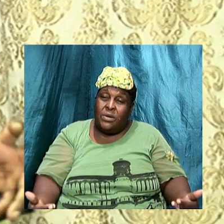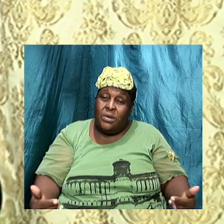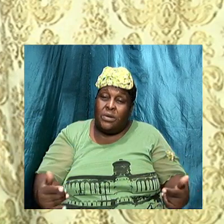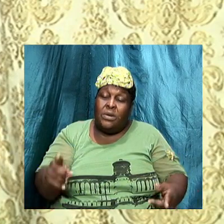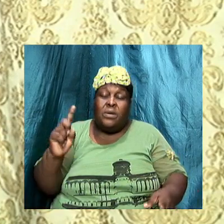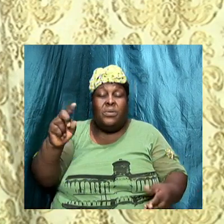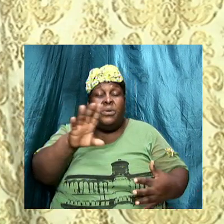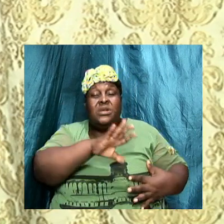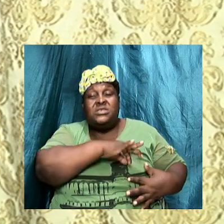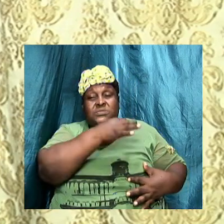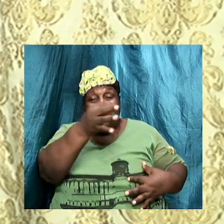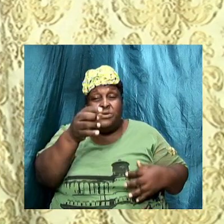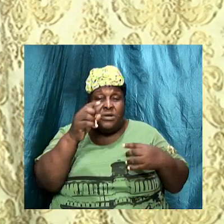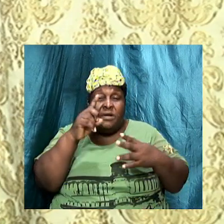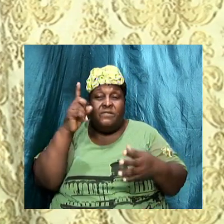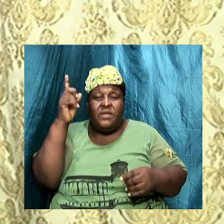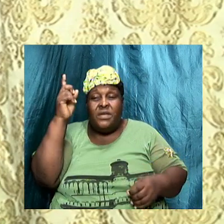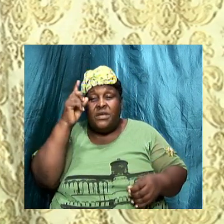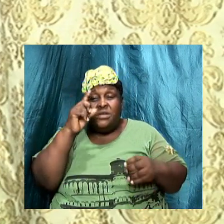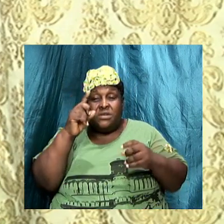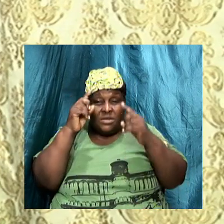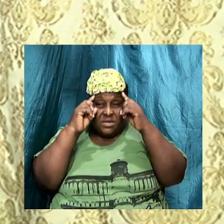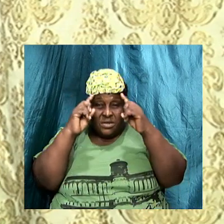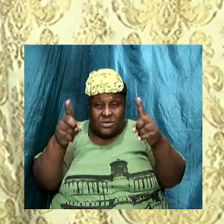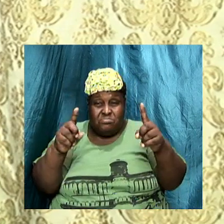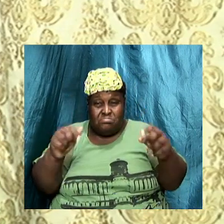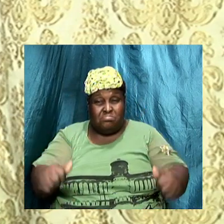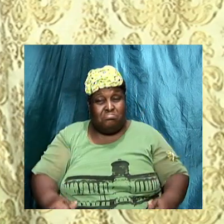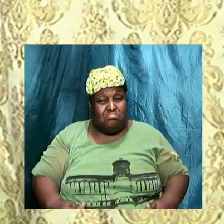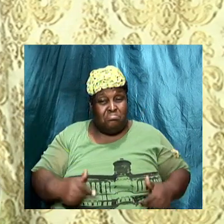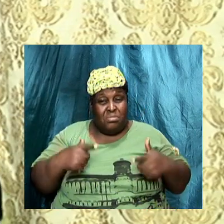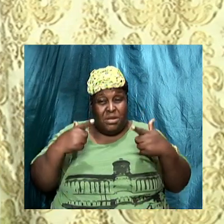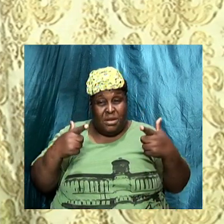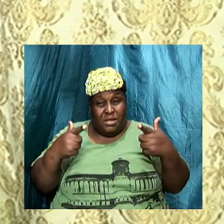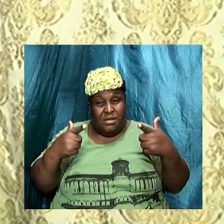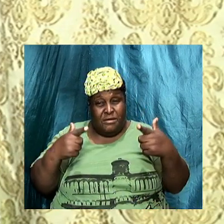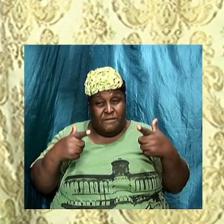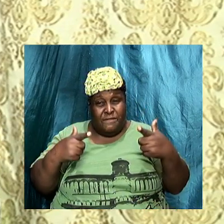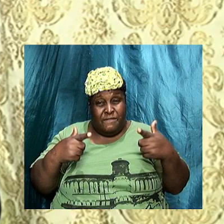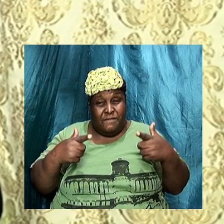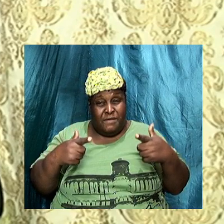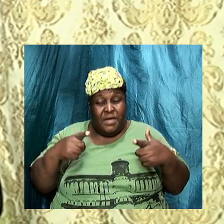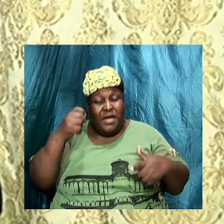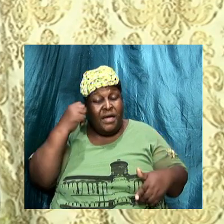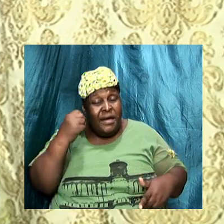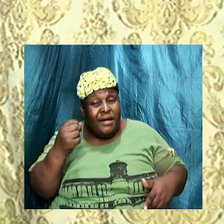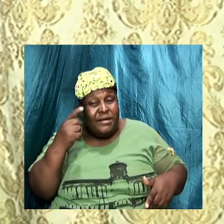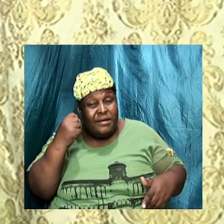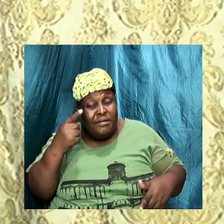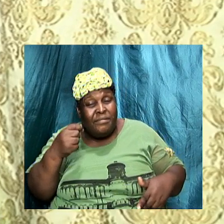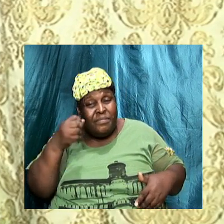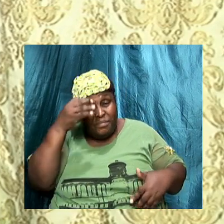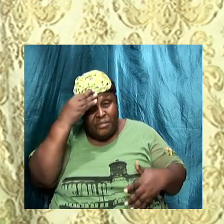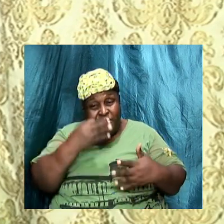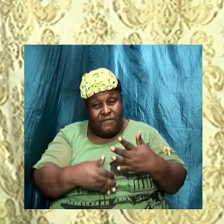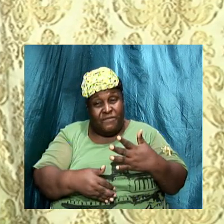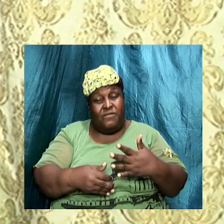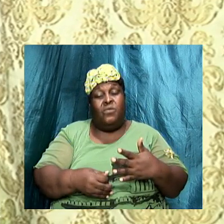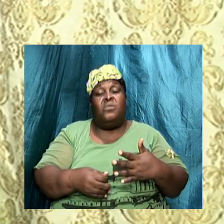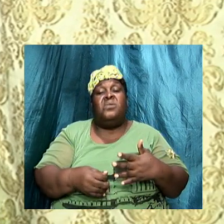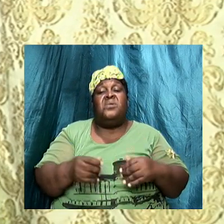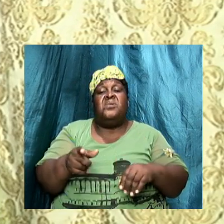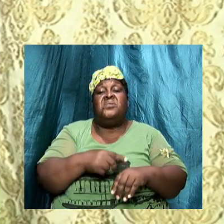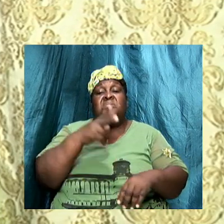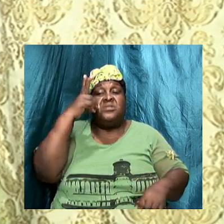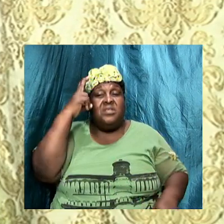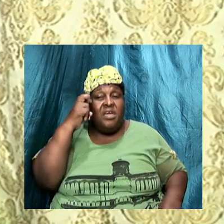spirits of these doctrines are alive I want you to understand that before long the adversary